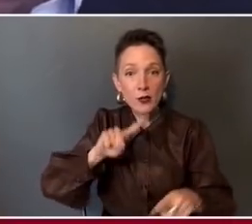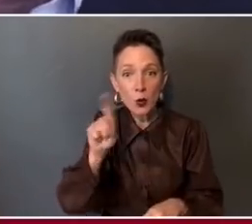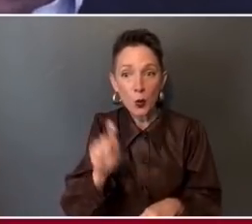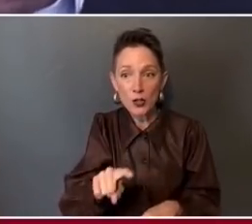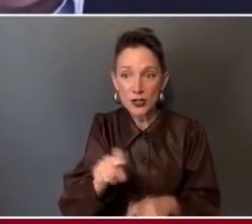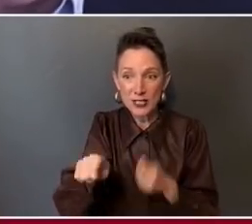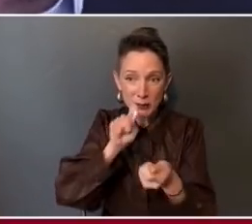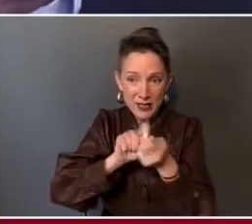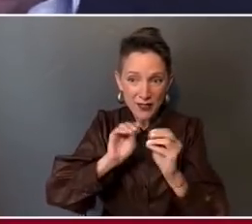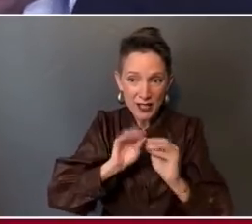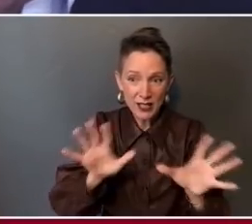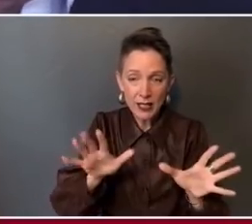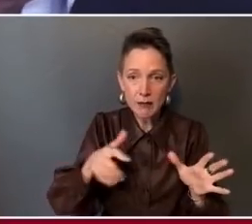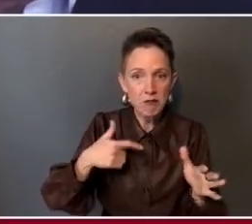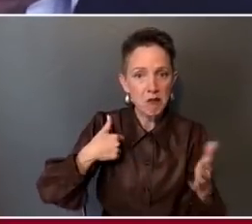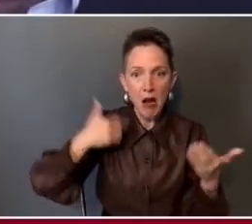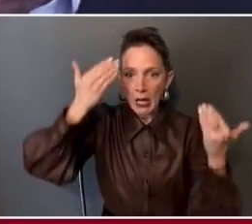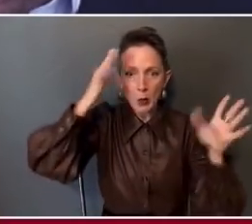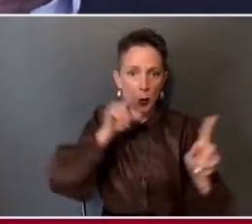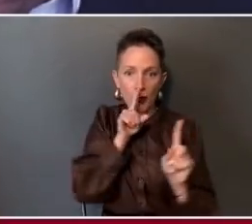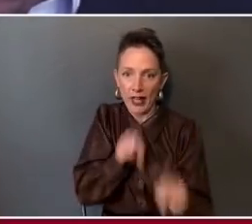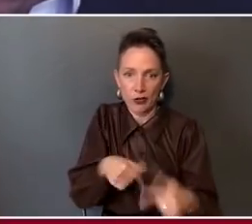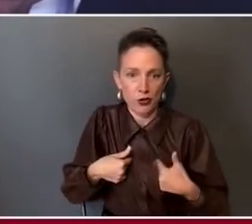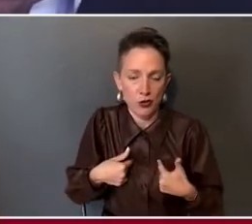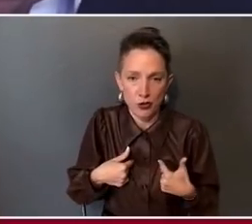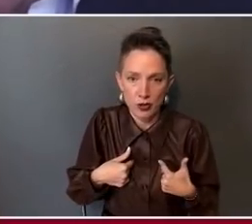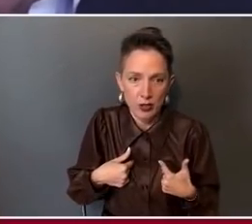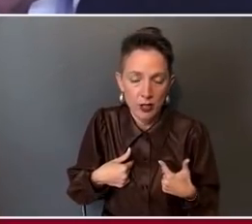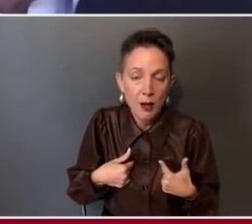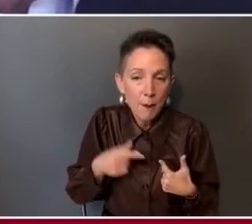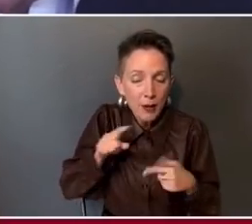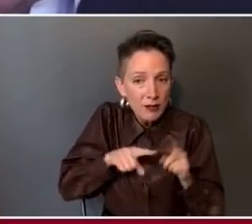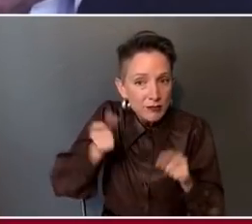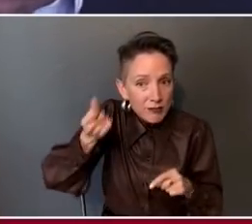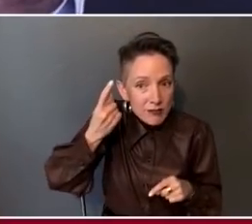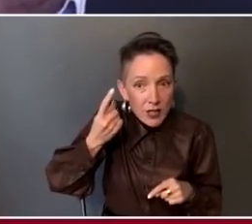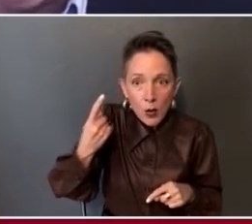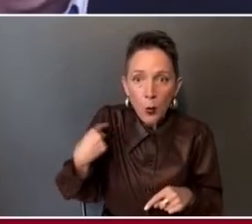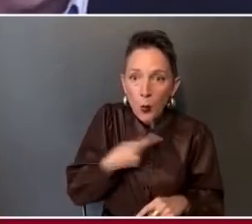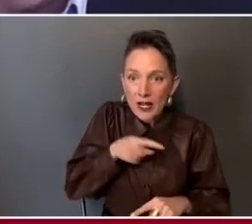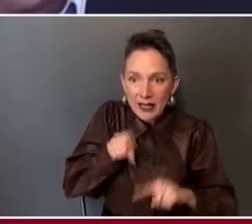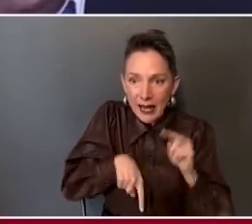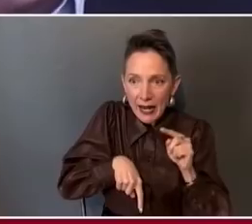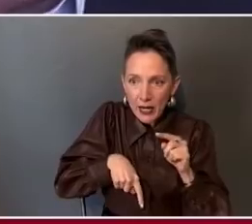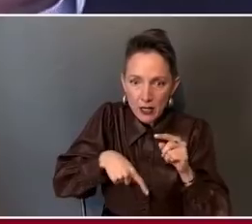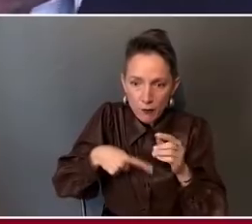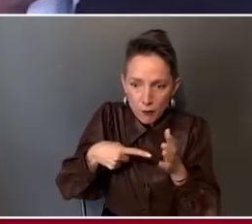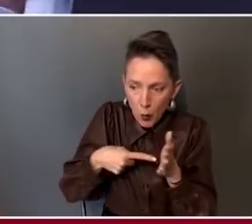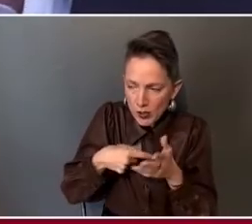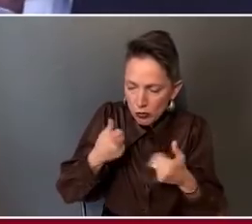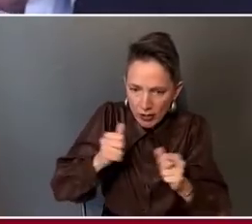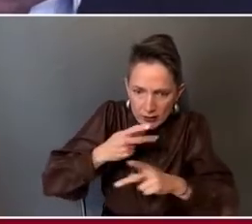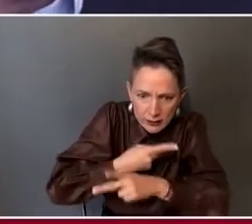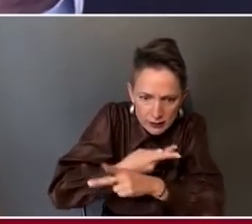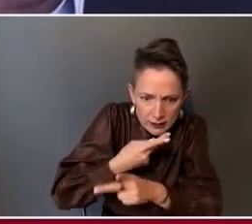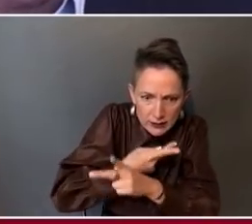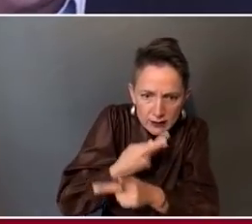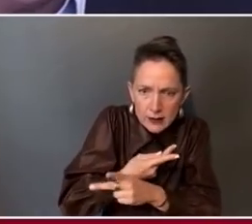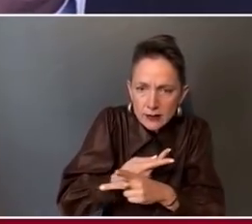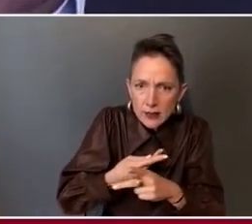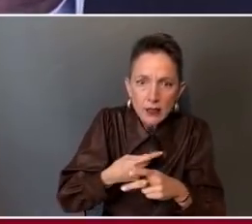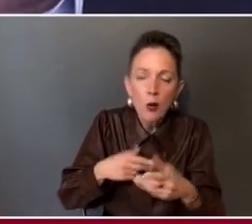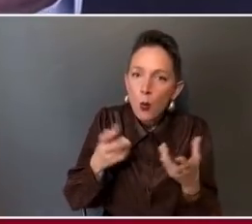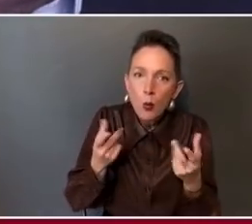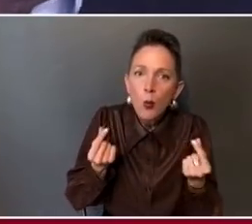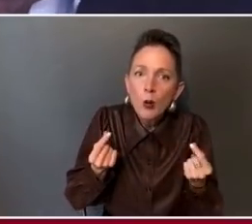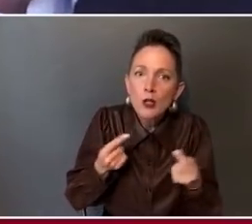me just say, I don't know the answer, but we can't afford not to keep trying to figure it out. What are we going to do about the body